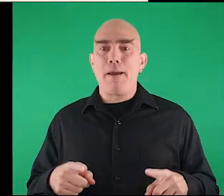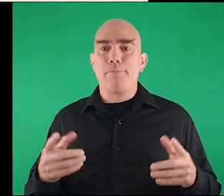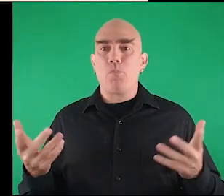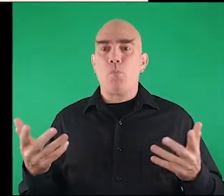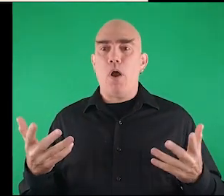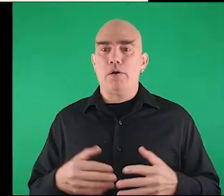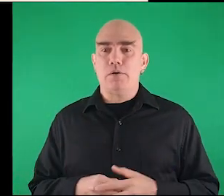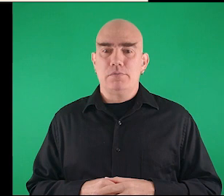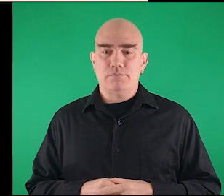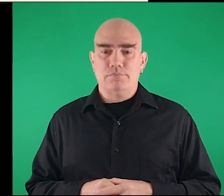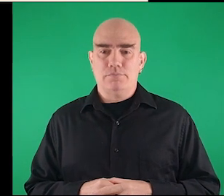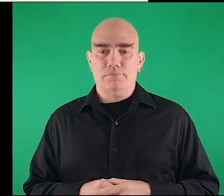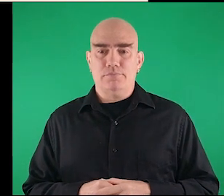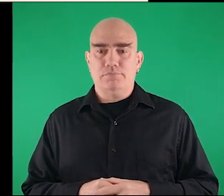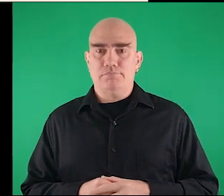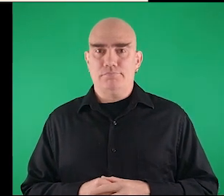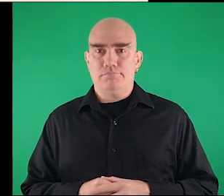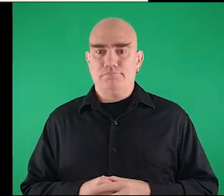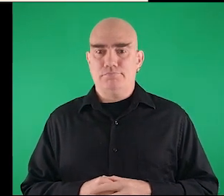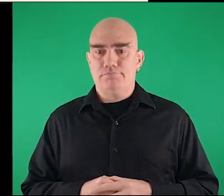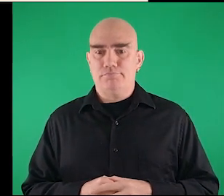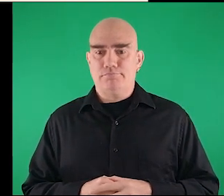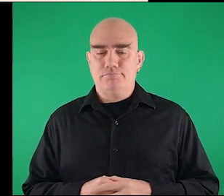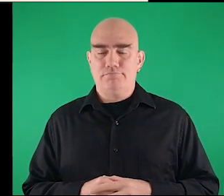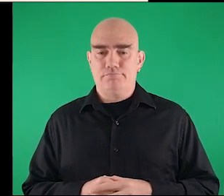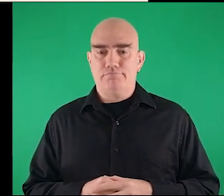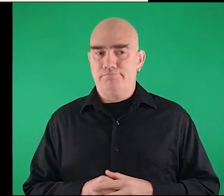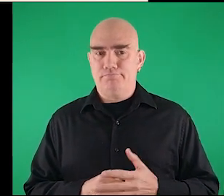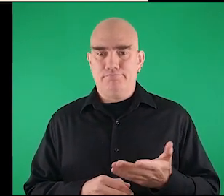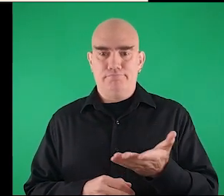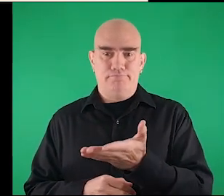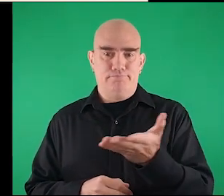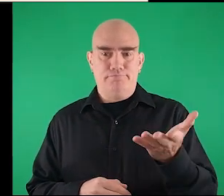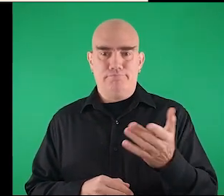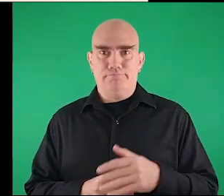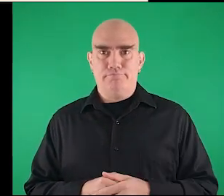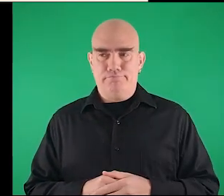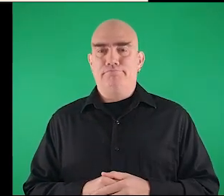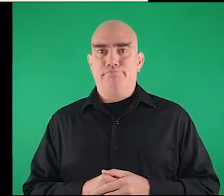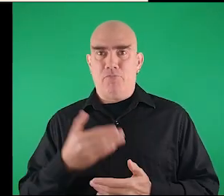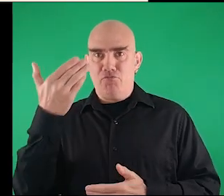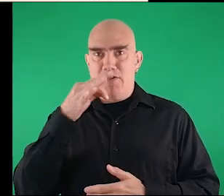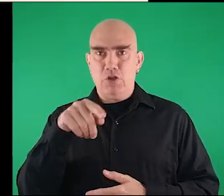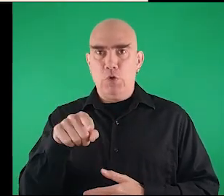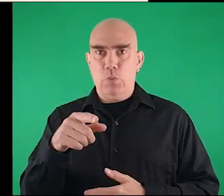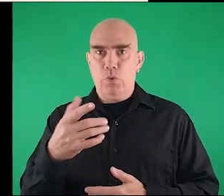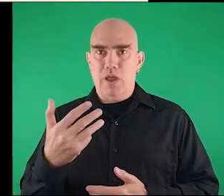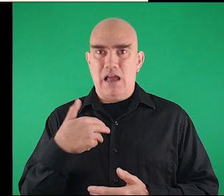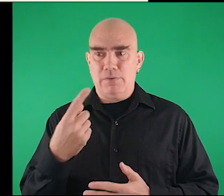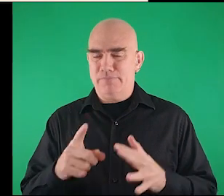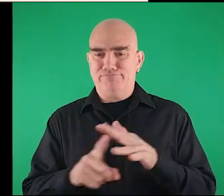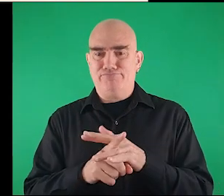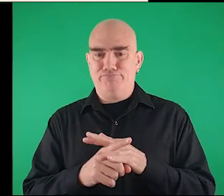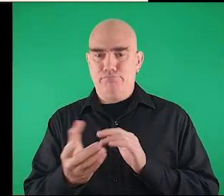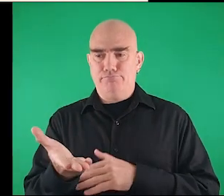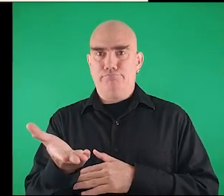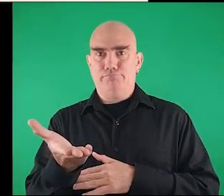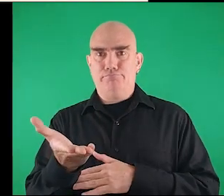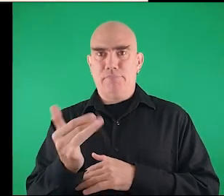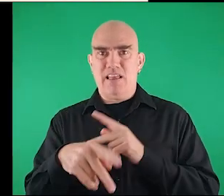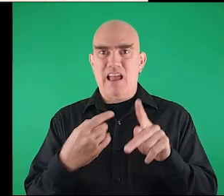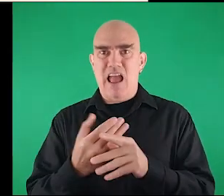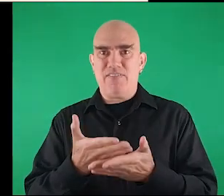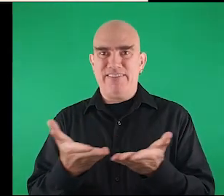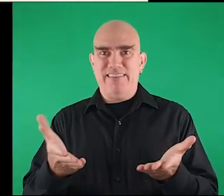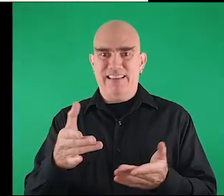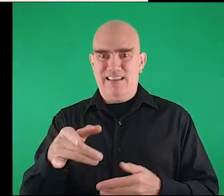space here. You suddenly you front with that kind of